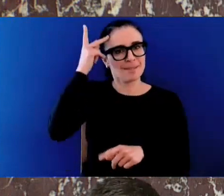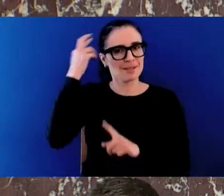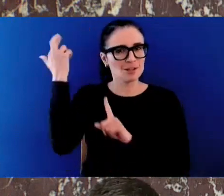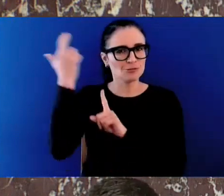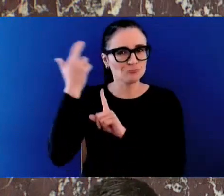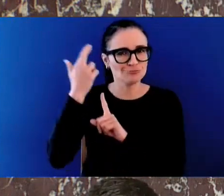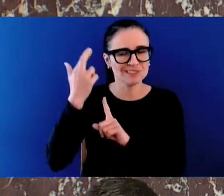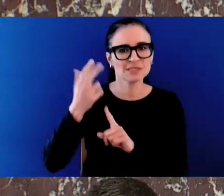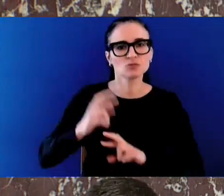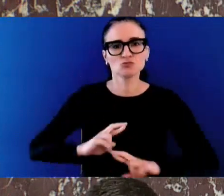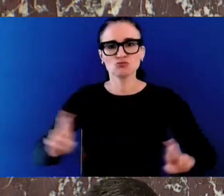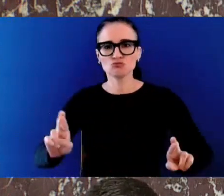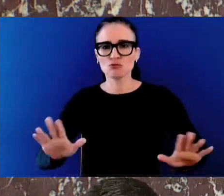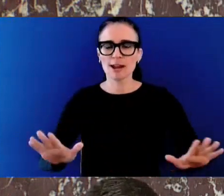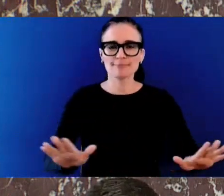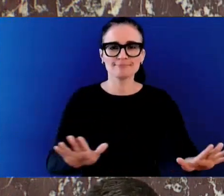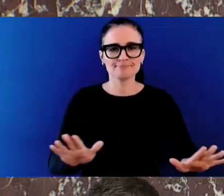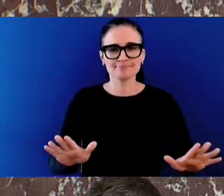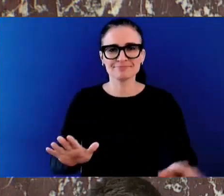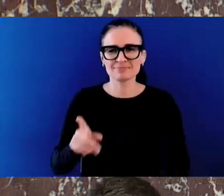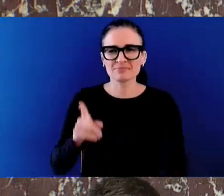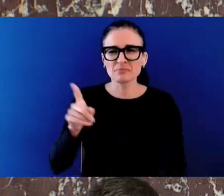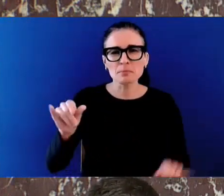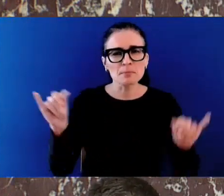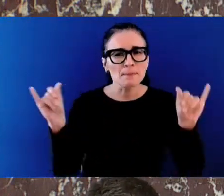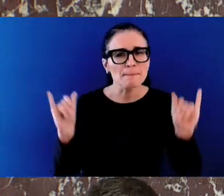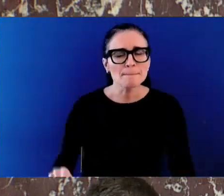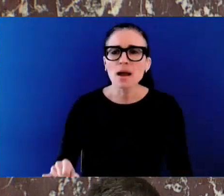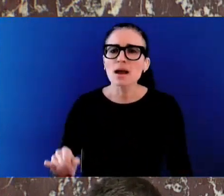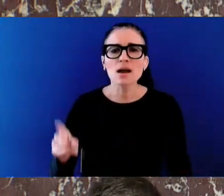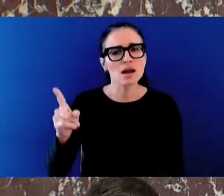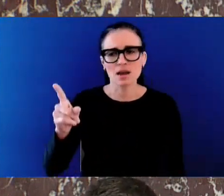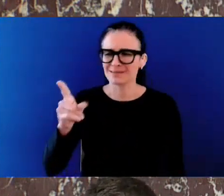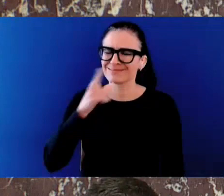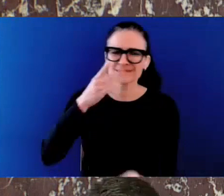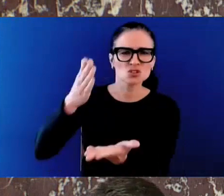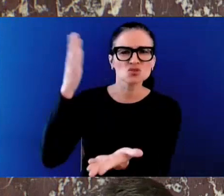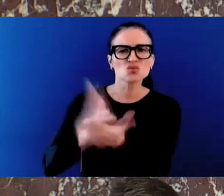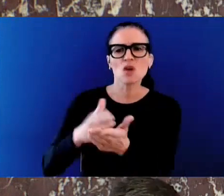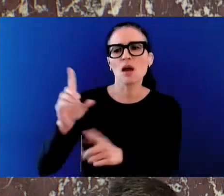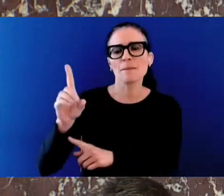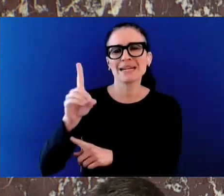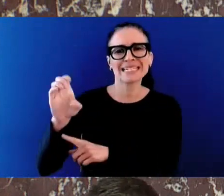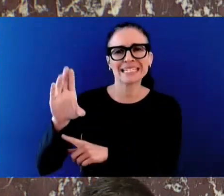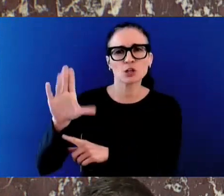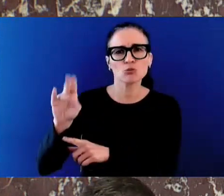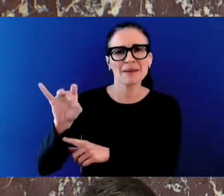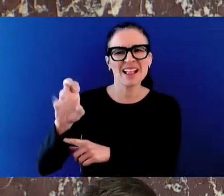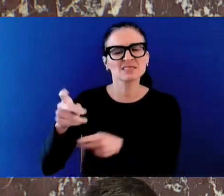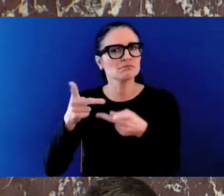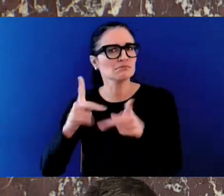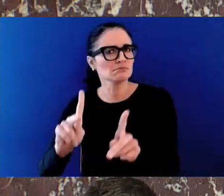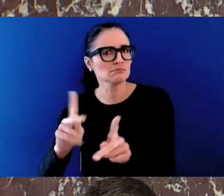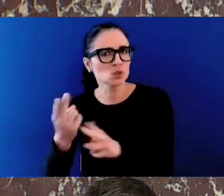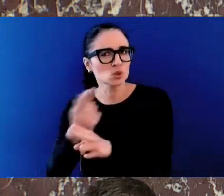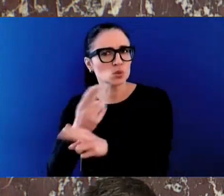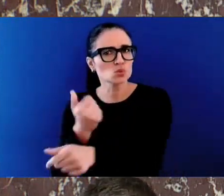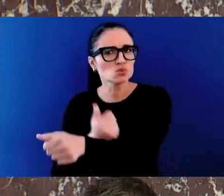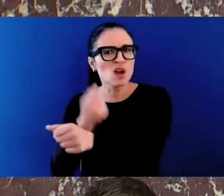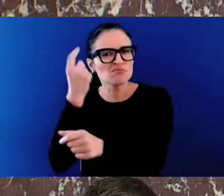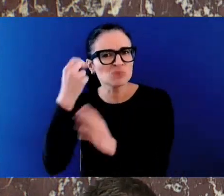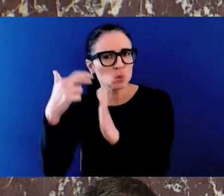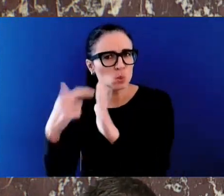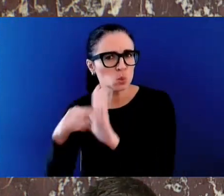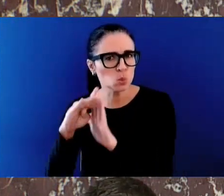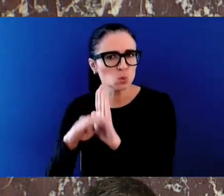the carnage in our streets and in our hospitals. I wonder why, Mr. Speaker. It's because he very clearly has a decrim caucus.